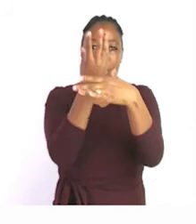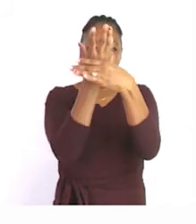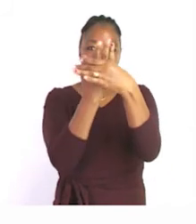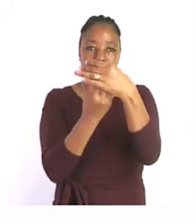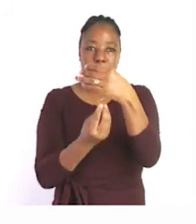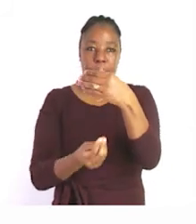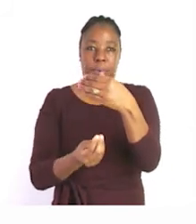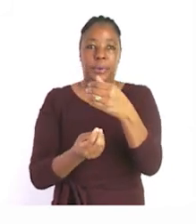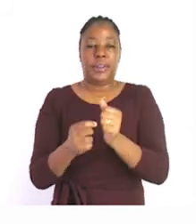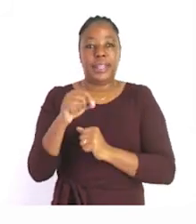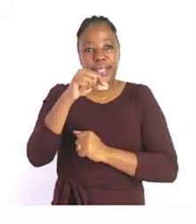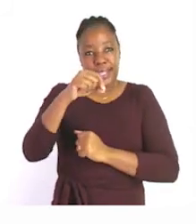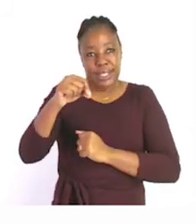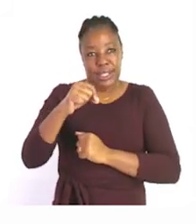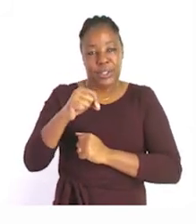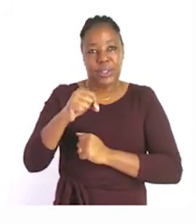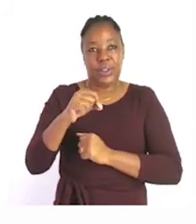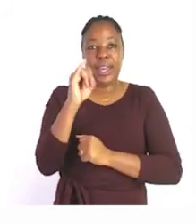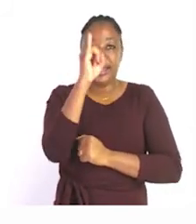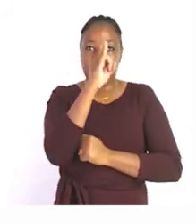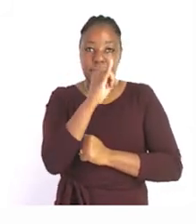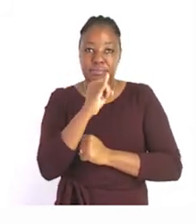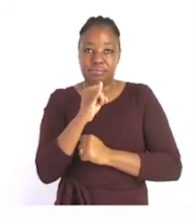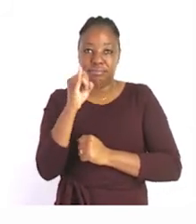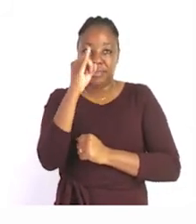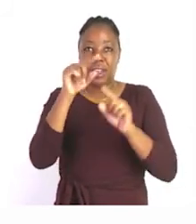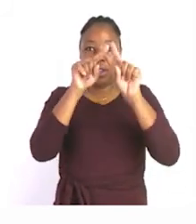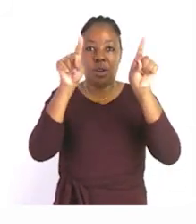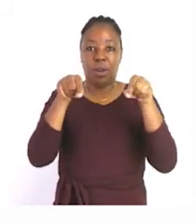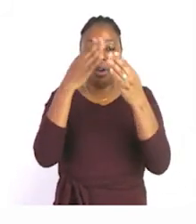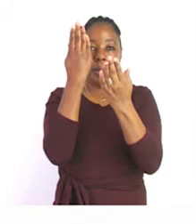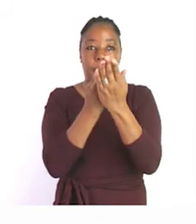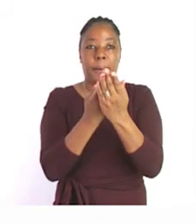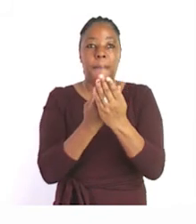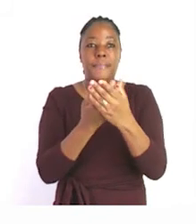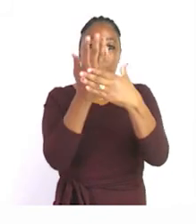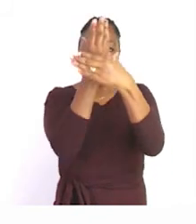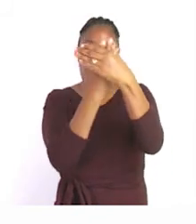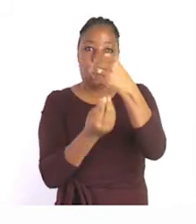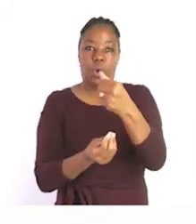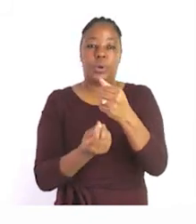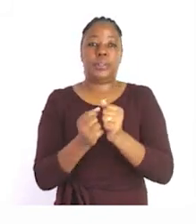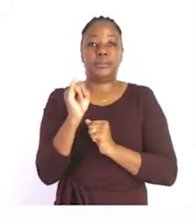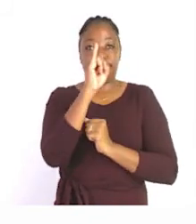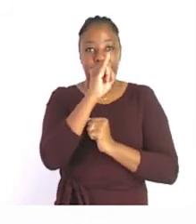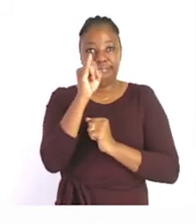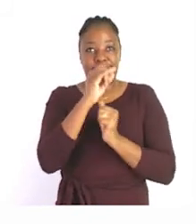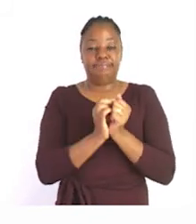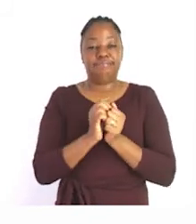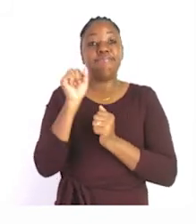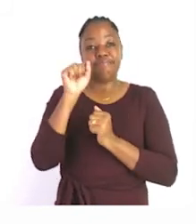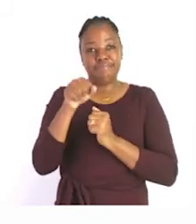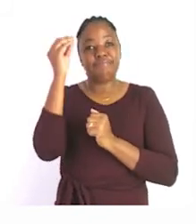draw the pictures of autumn in the space provided so you know what autumn looks like